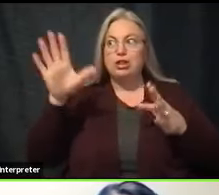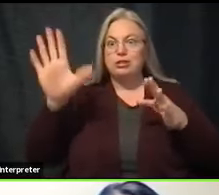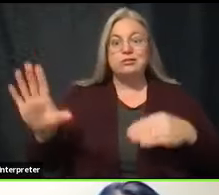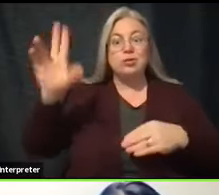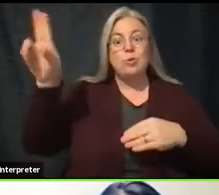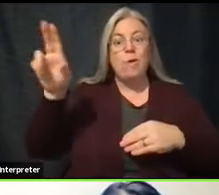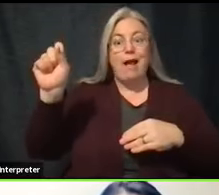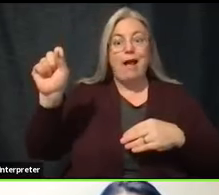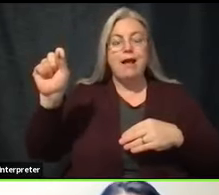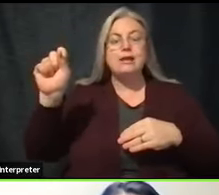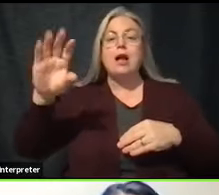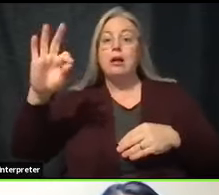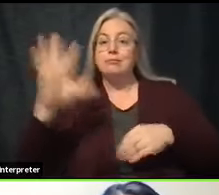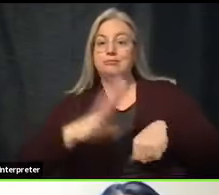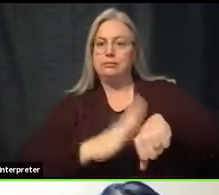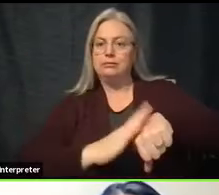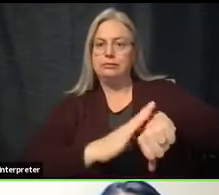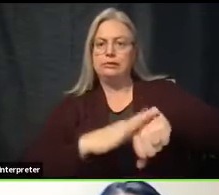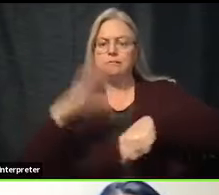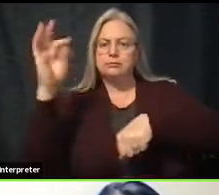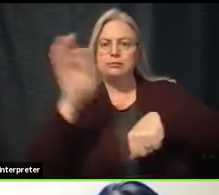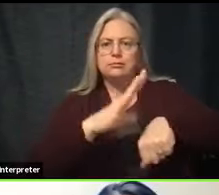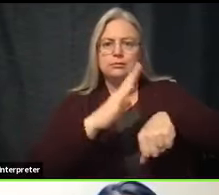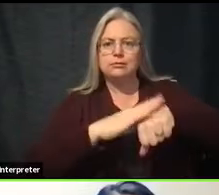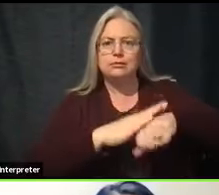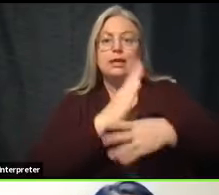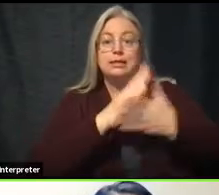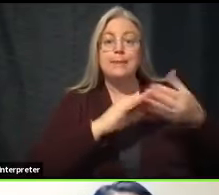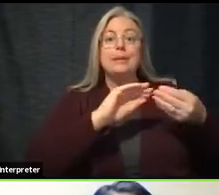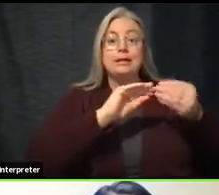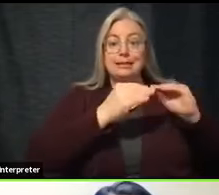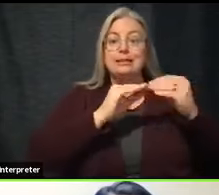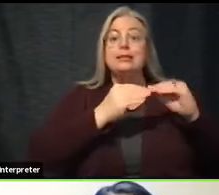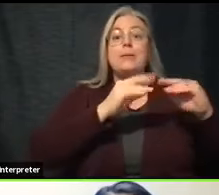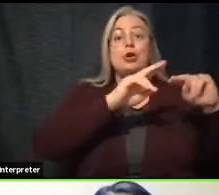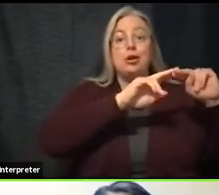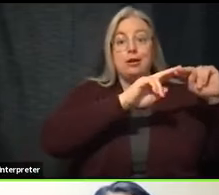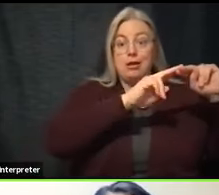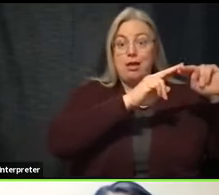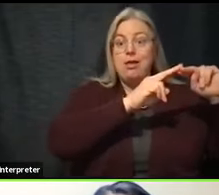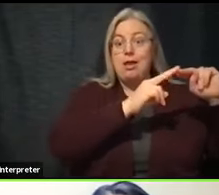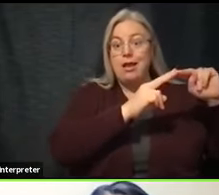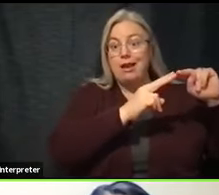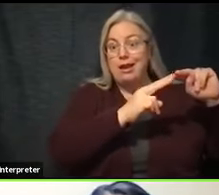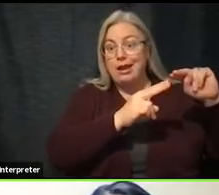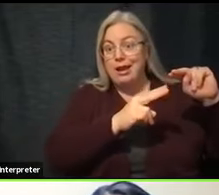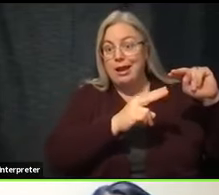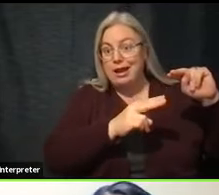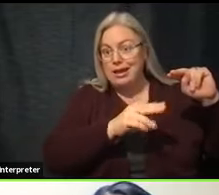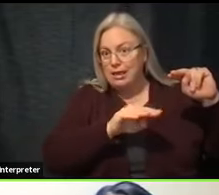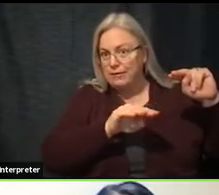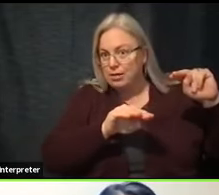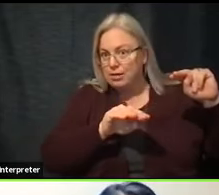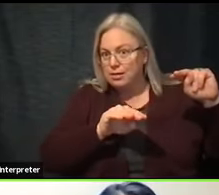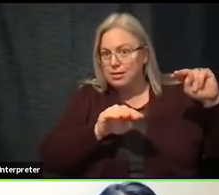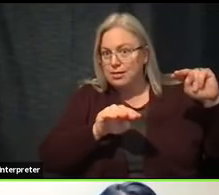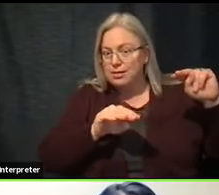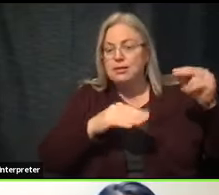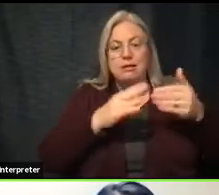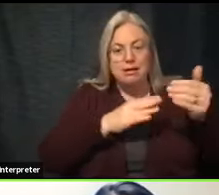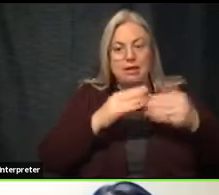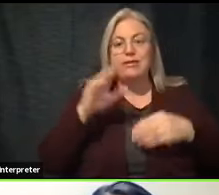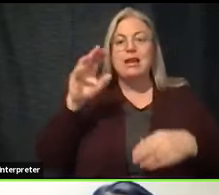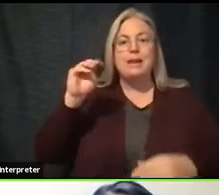throw a little caution out there because some of that decline is now starting to sort of stabilize and level. You know, even in Massachusetts,